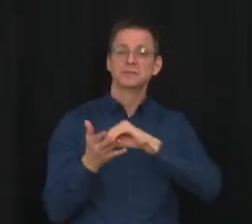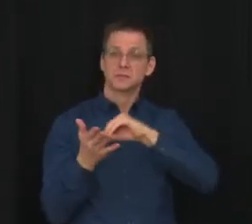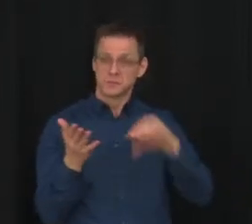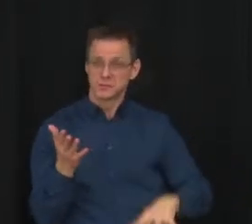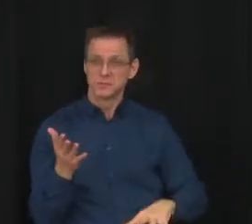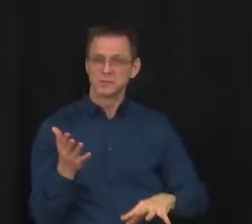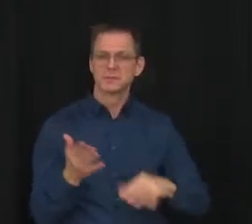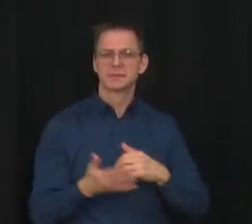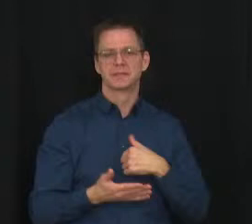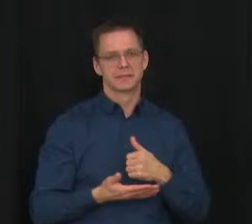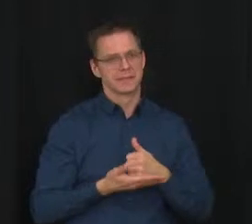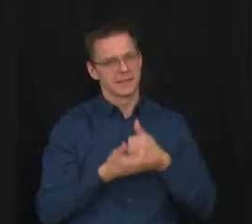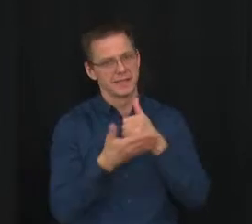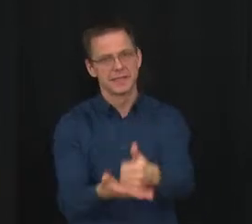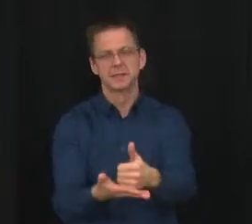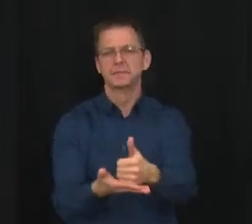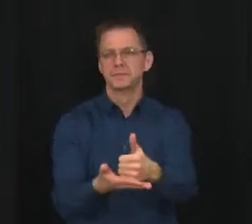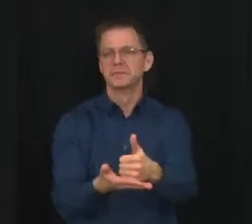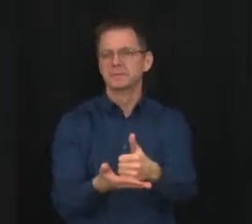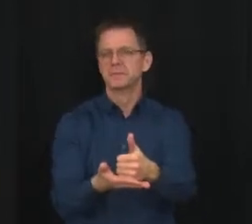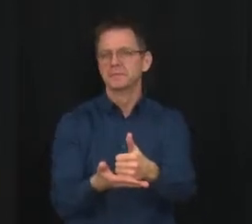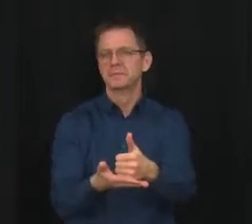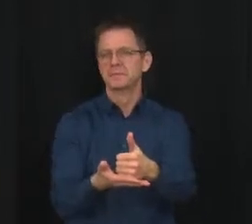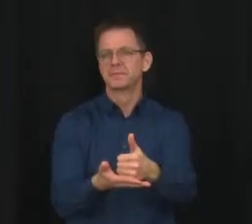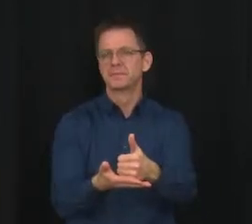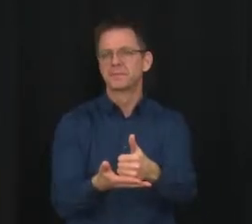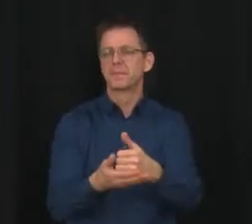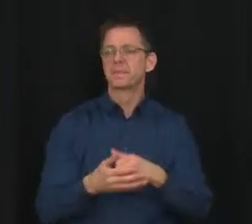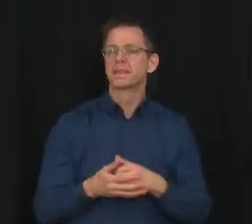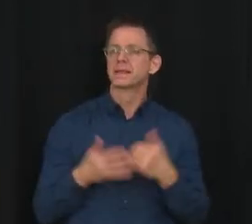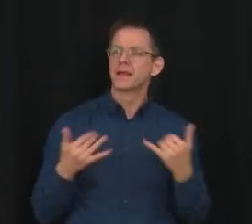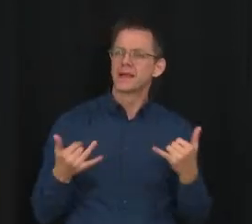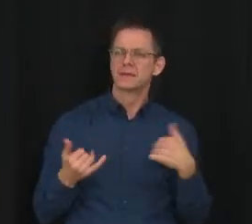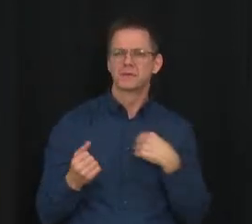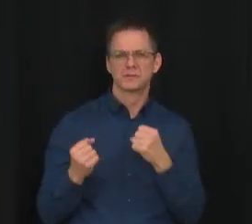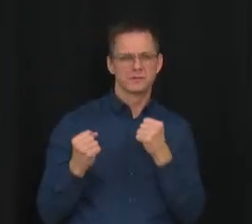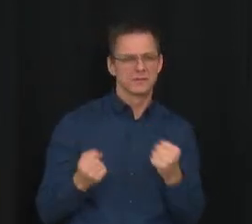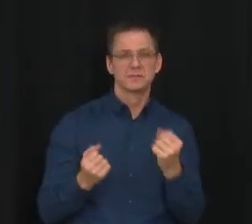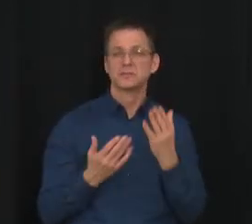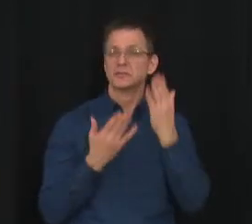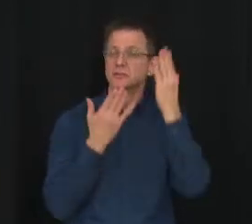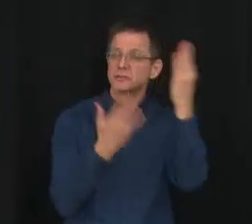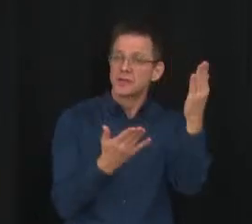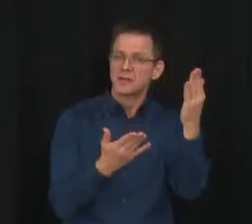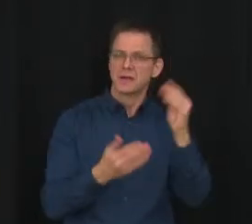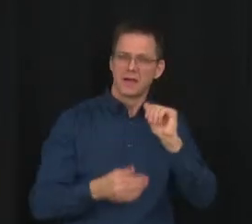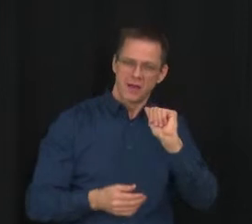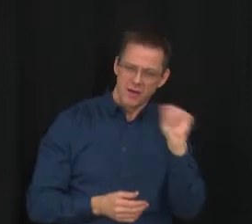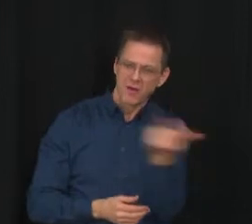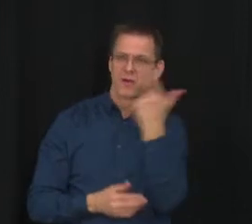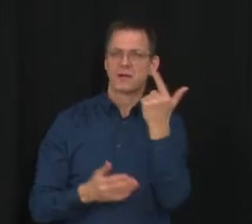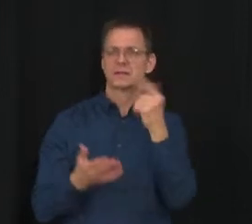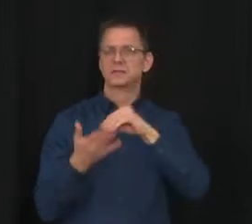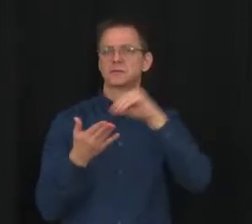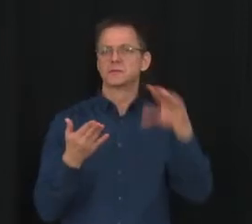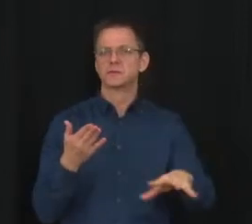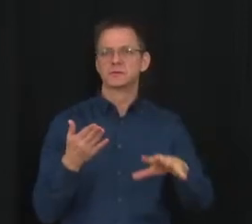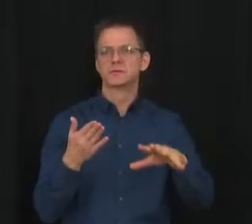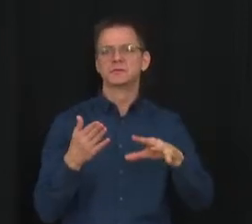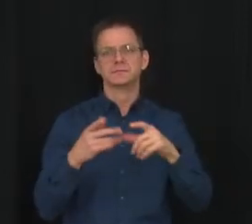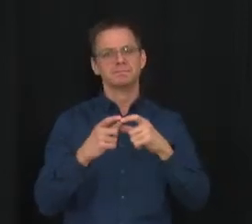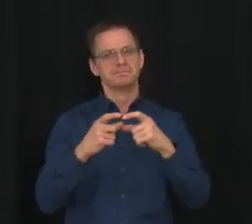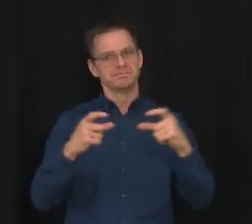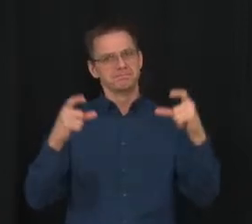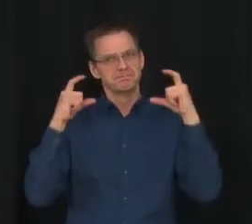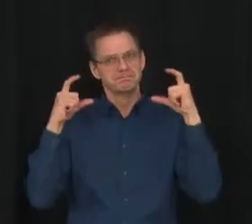wear masks, including kindergarten to grade 3. To keep the risk in schools low, it will be critical for